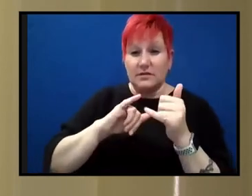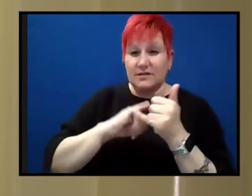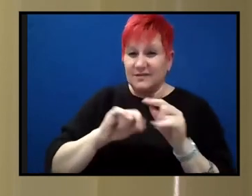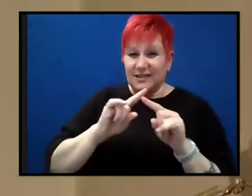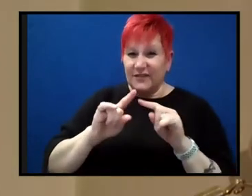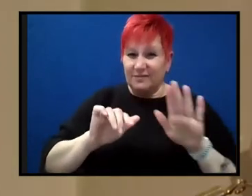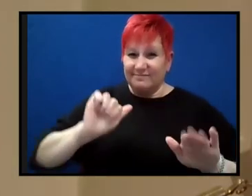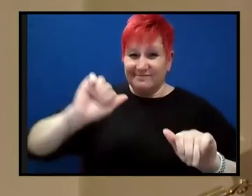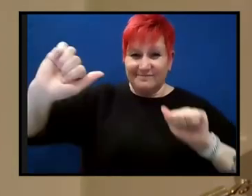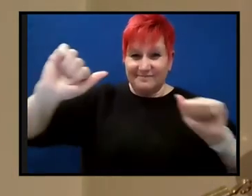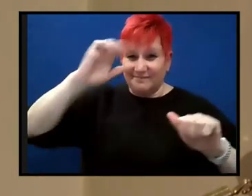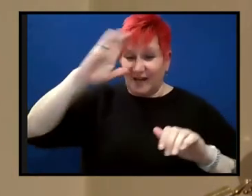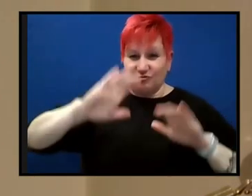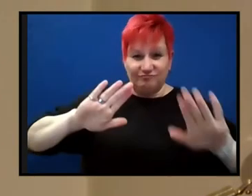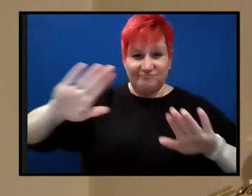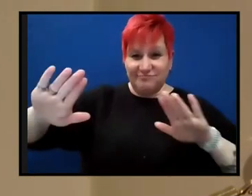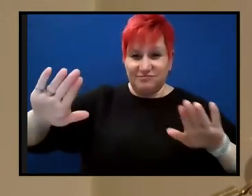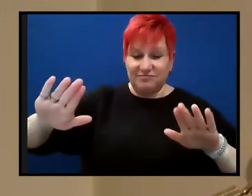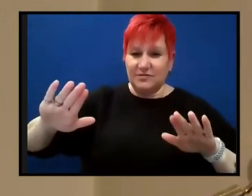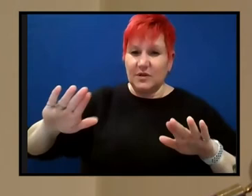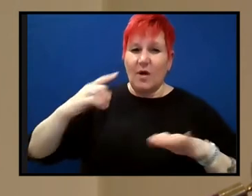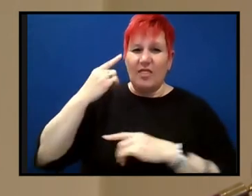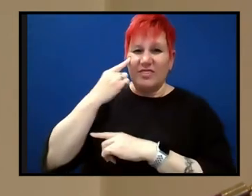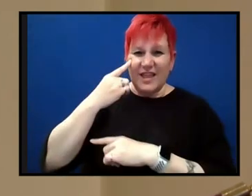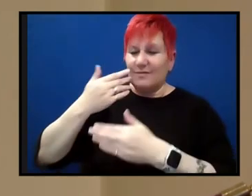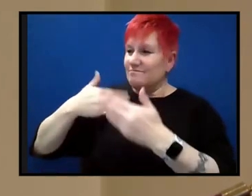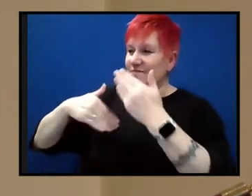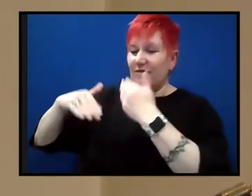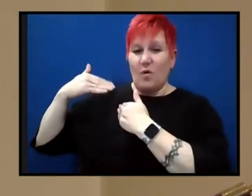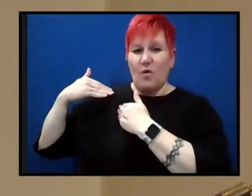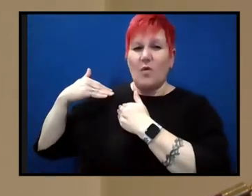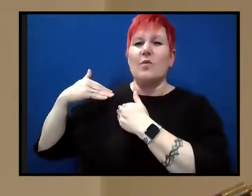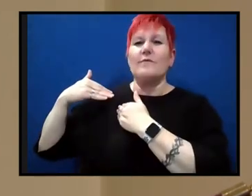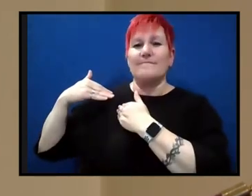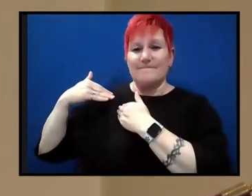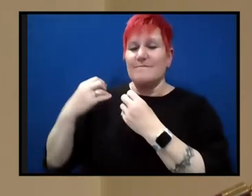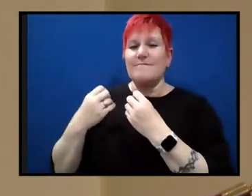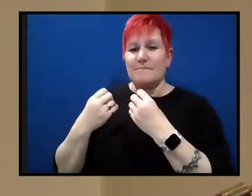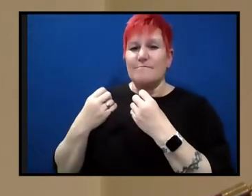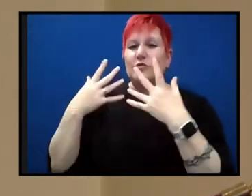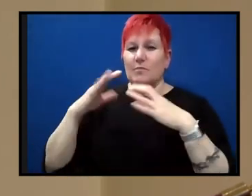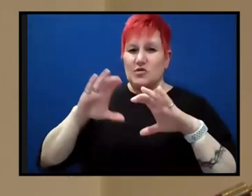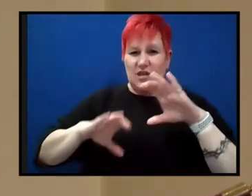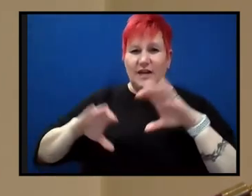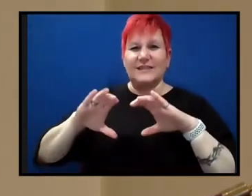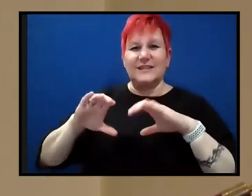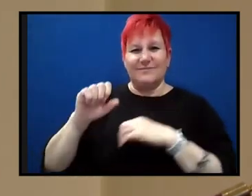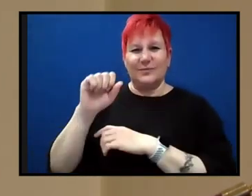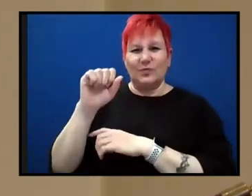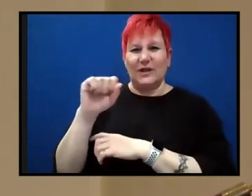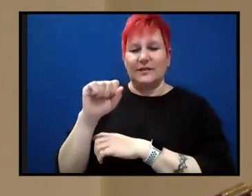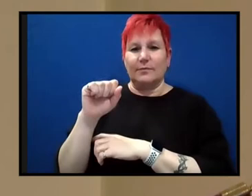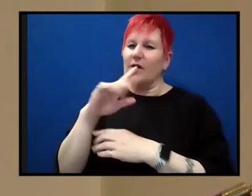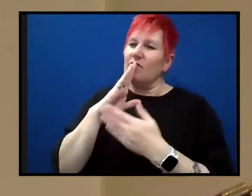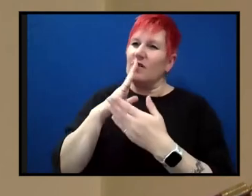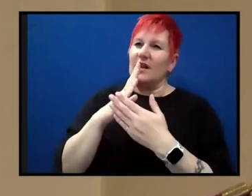continental blocks and so on. So I think looking back on it, there was, uh, a big aspect of that, but it wouldn't be what would you would say characterized the